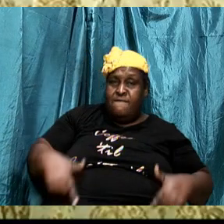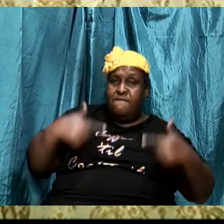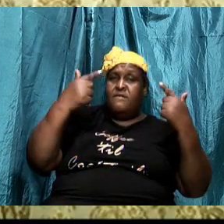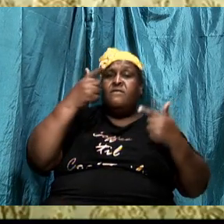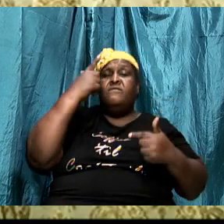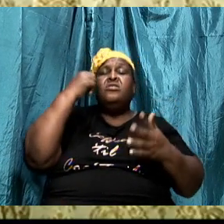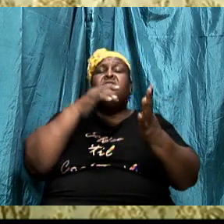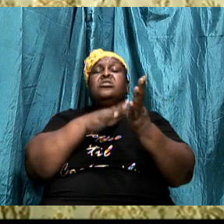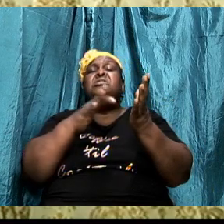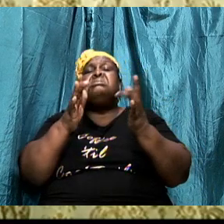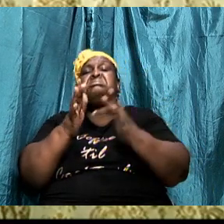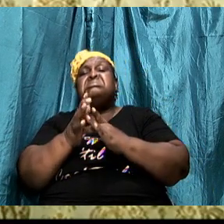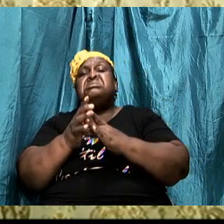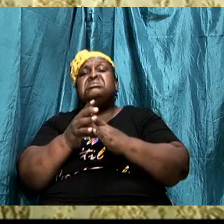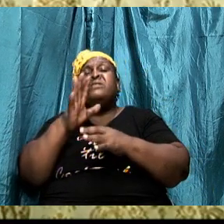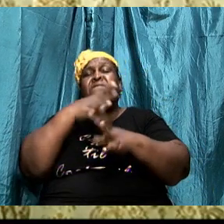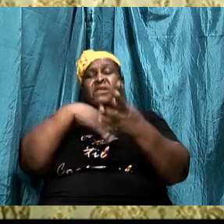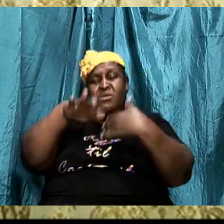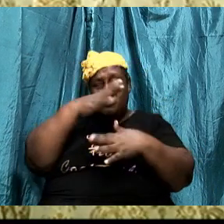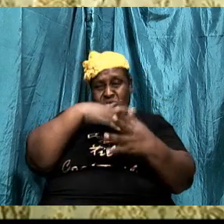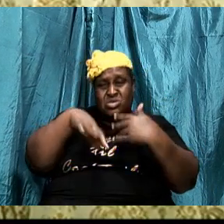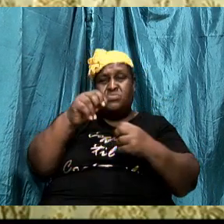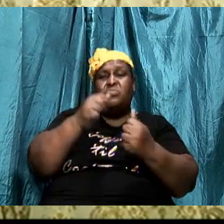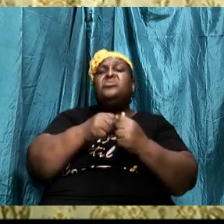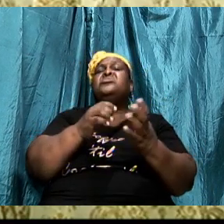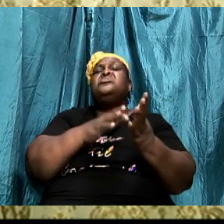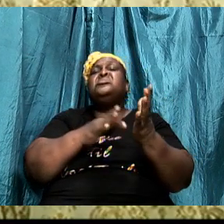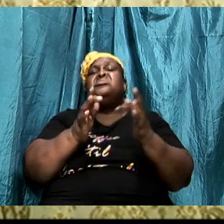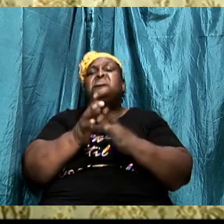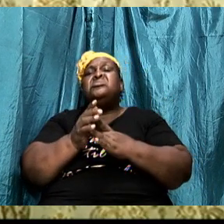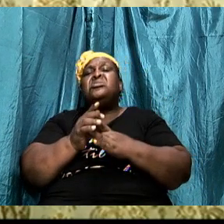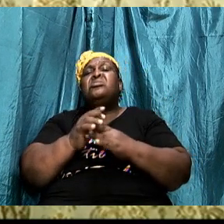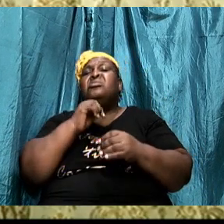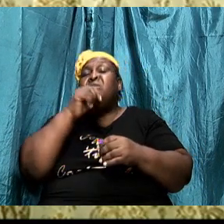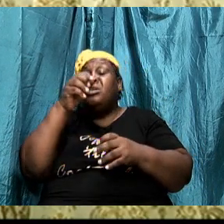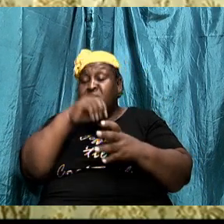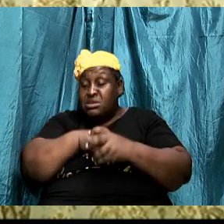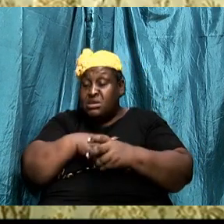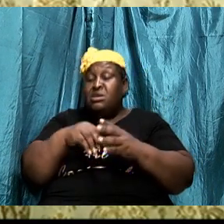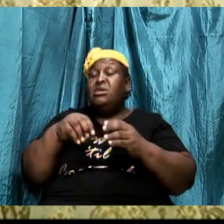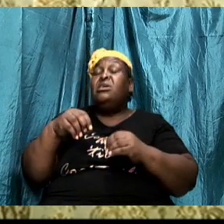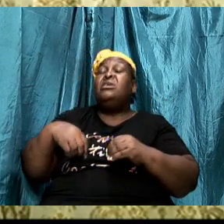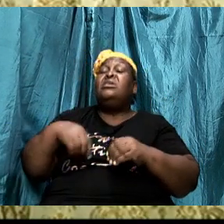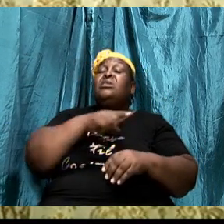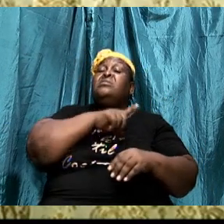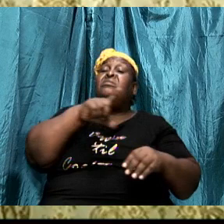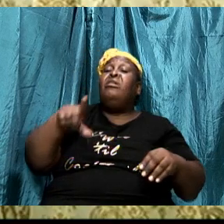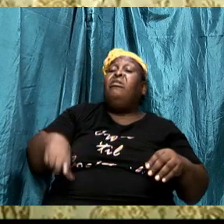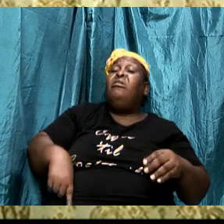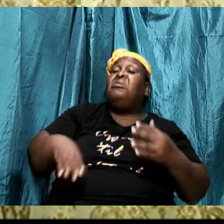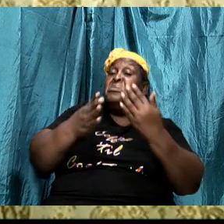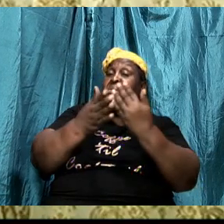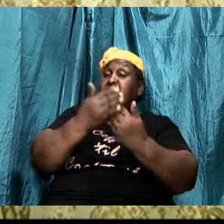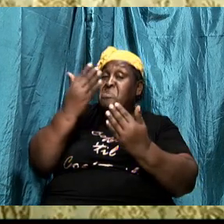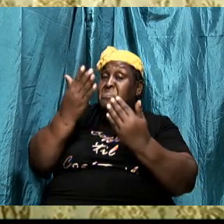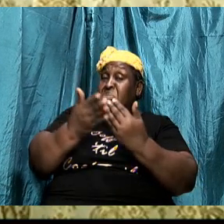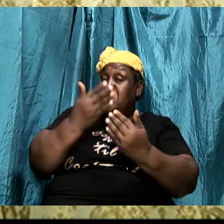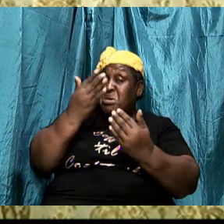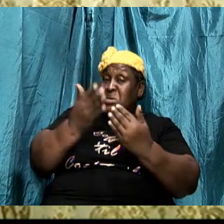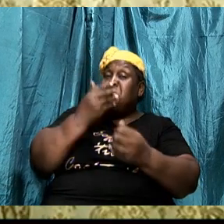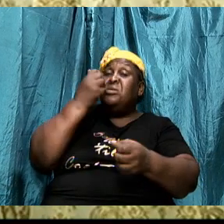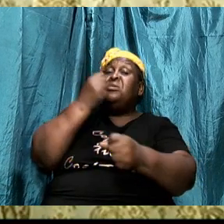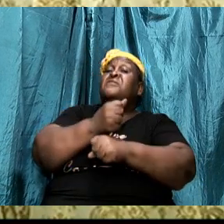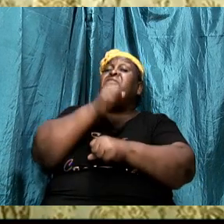we can be easily ambushed. Anytime we are not in the Lord, we can be easily overtaken